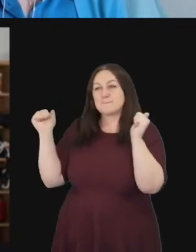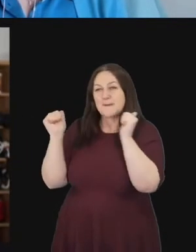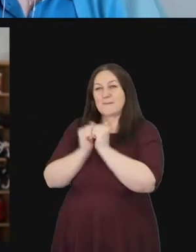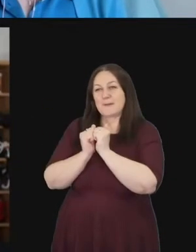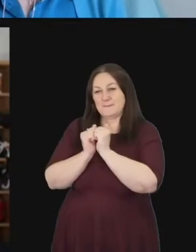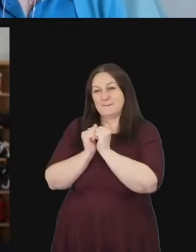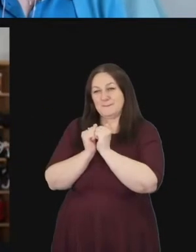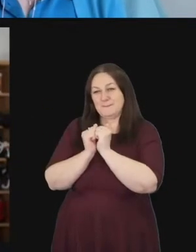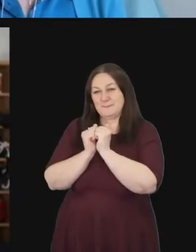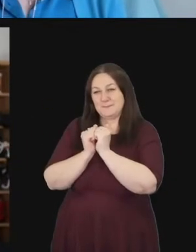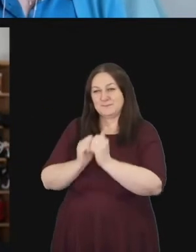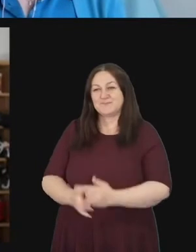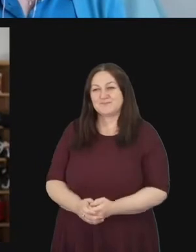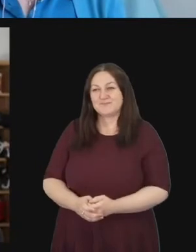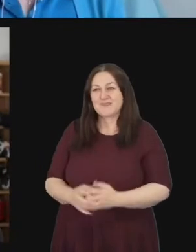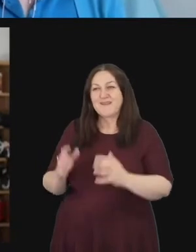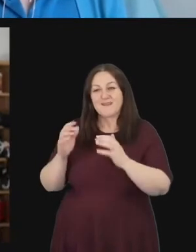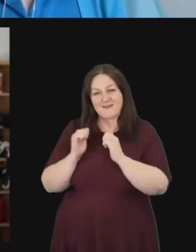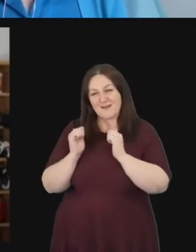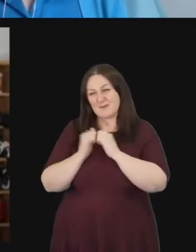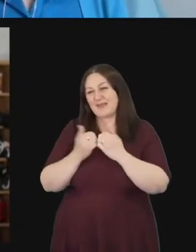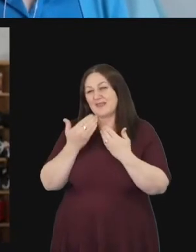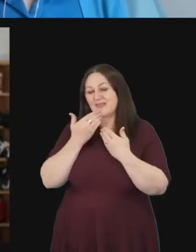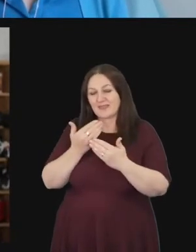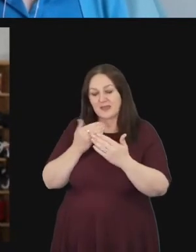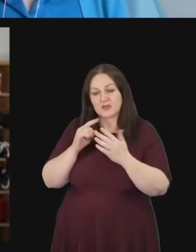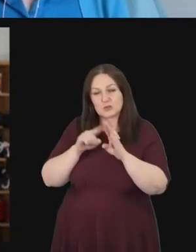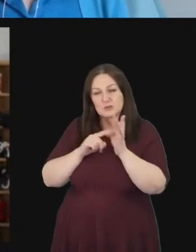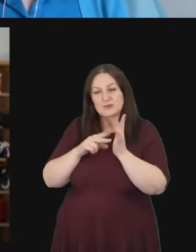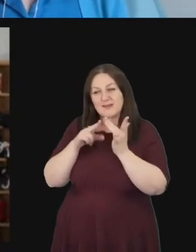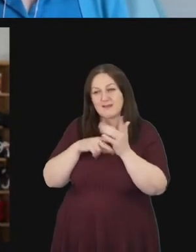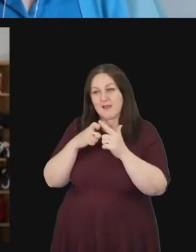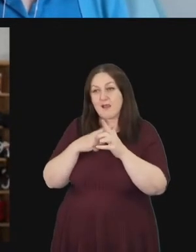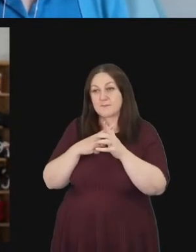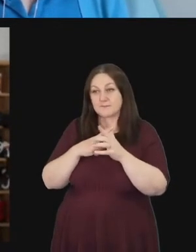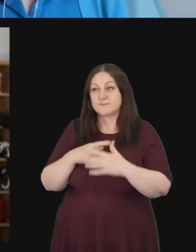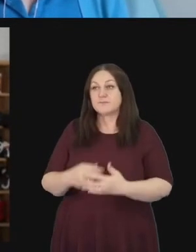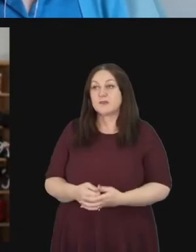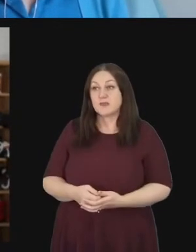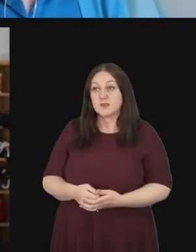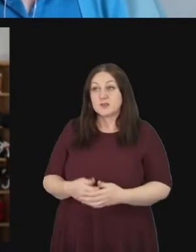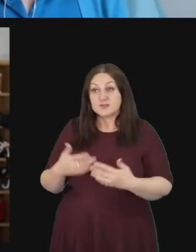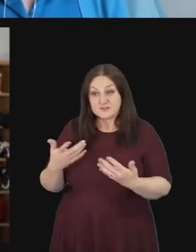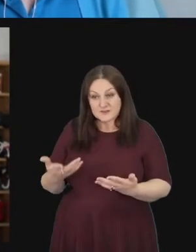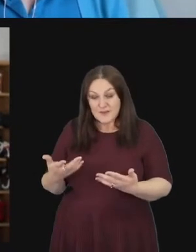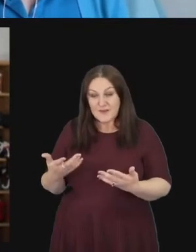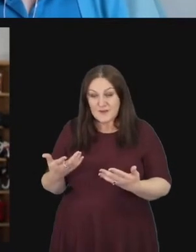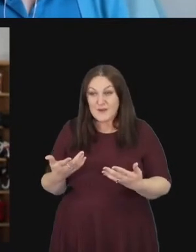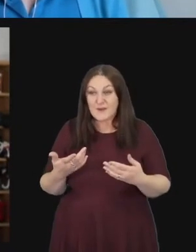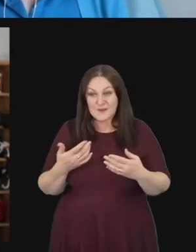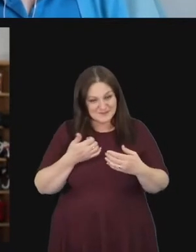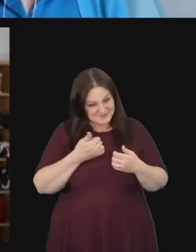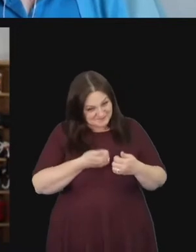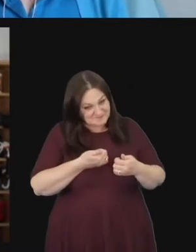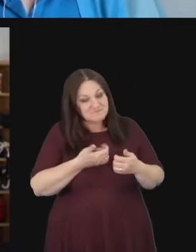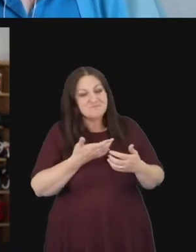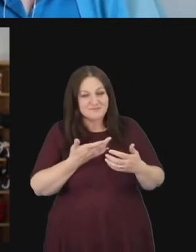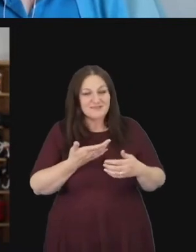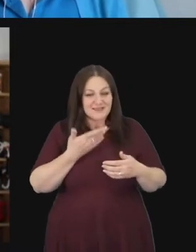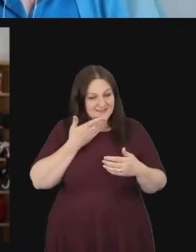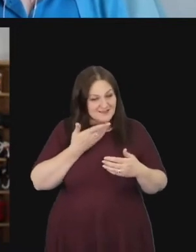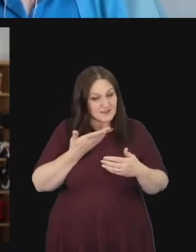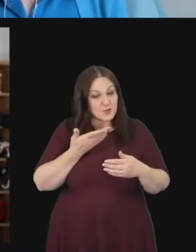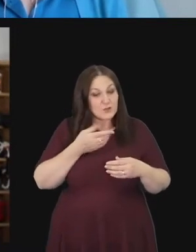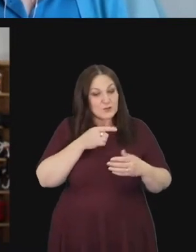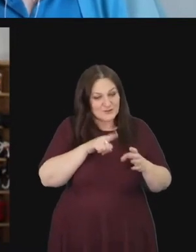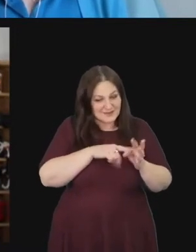Amen. Thank you Yinka. So we're grateful to you Yinka that you'll continue to serve for a third year as